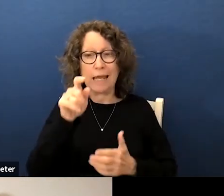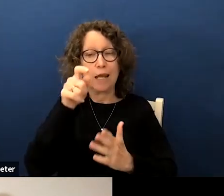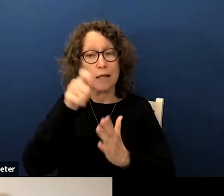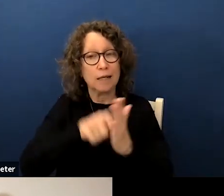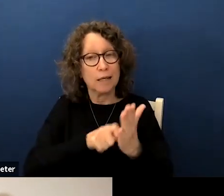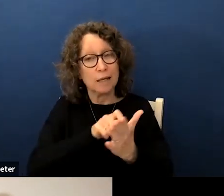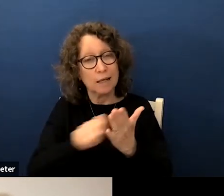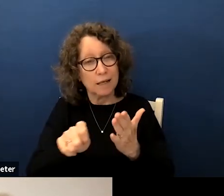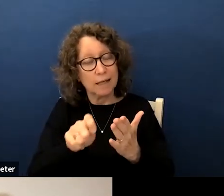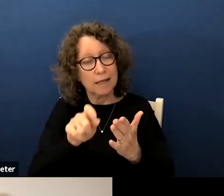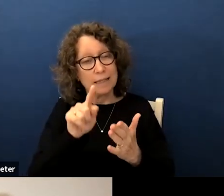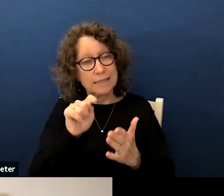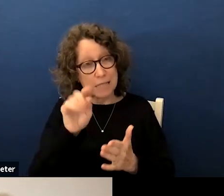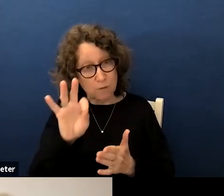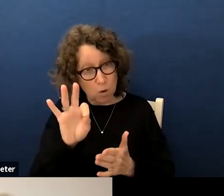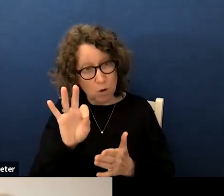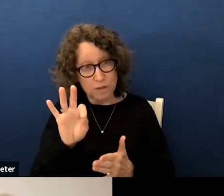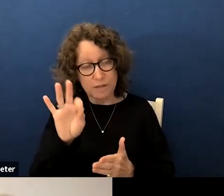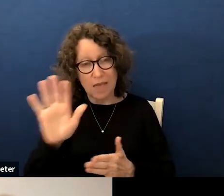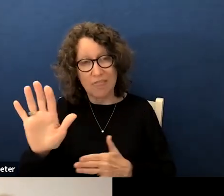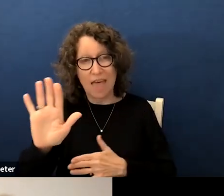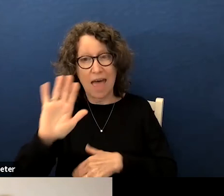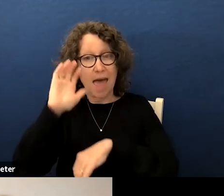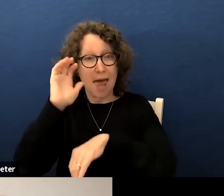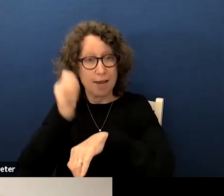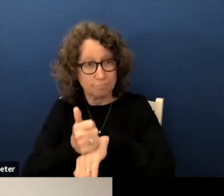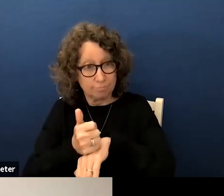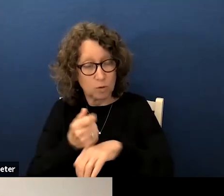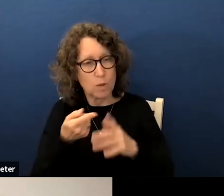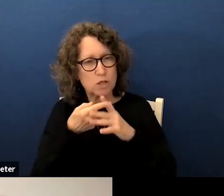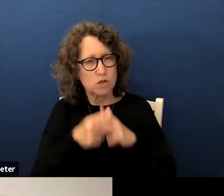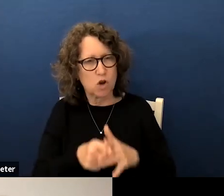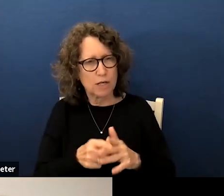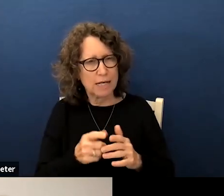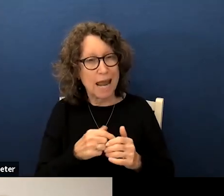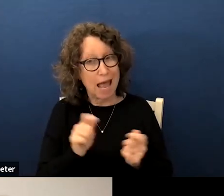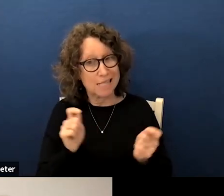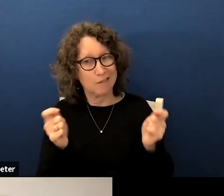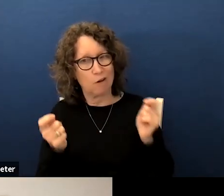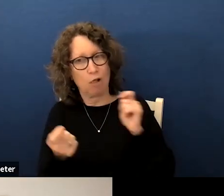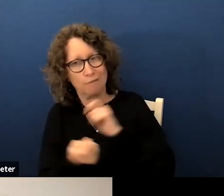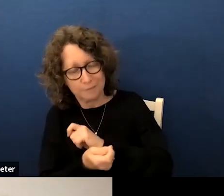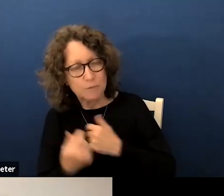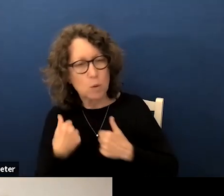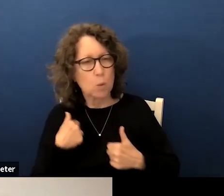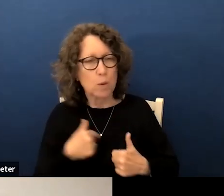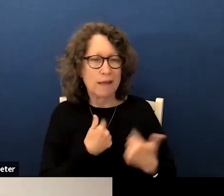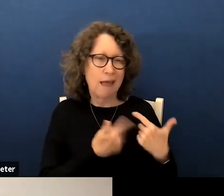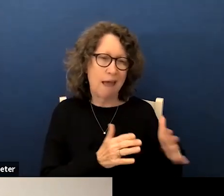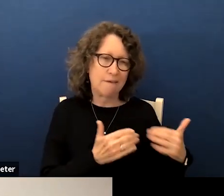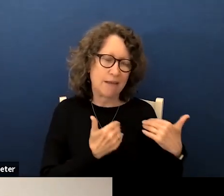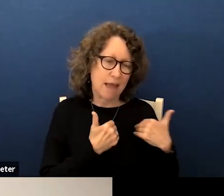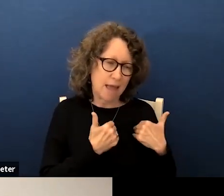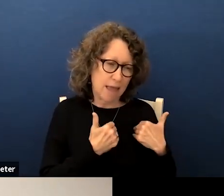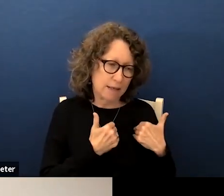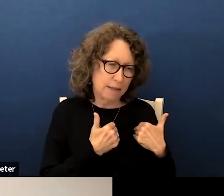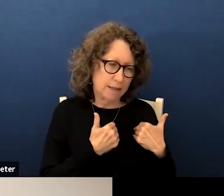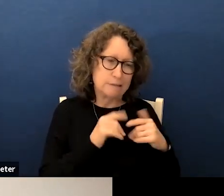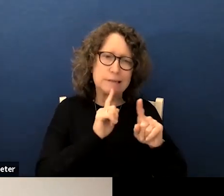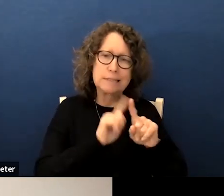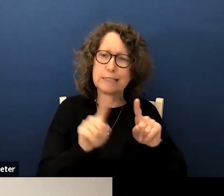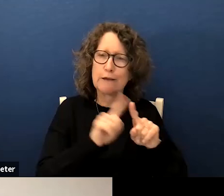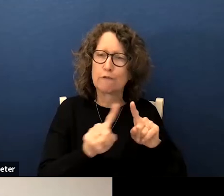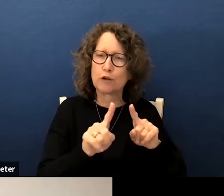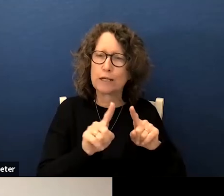force um and that started we have it has evolved we have had different